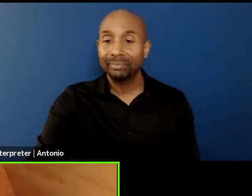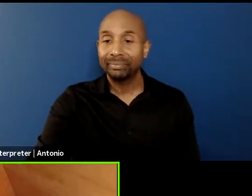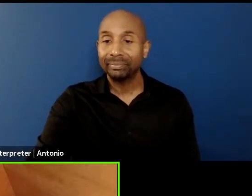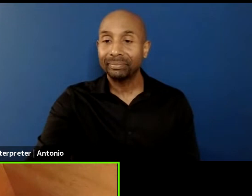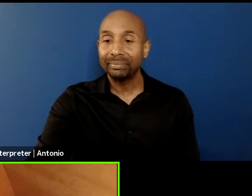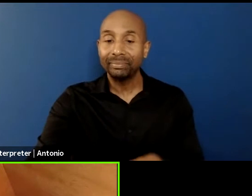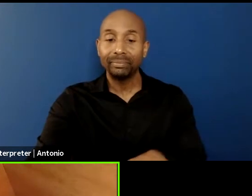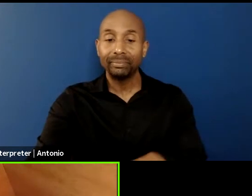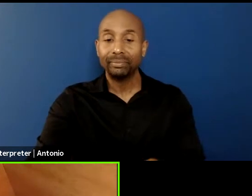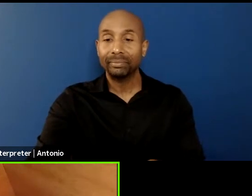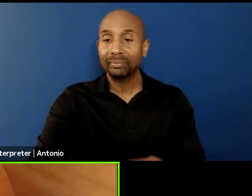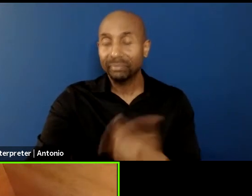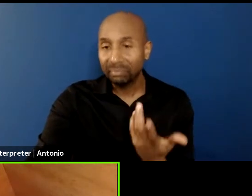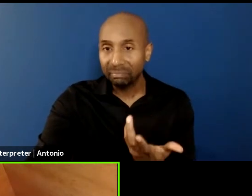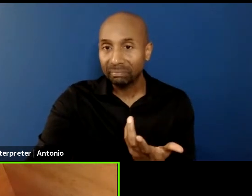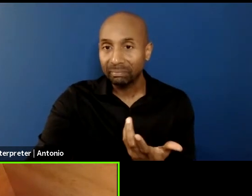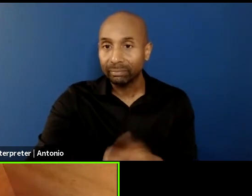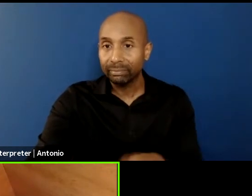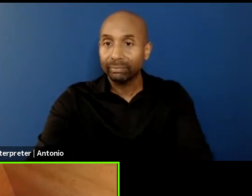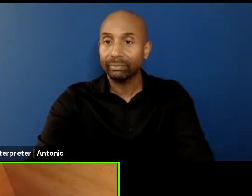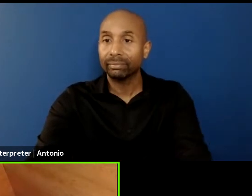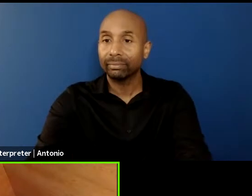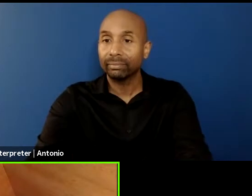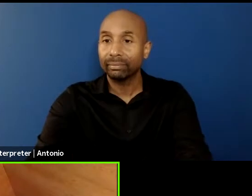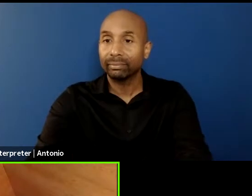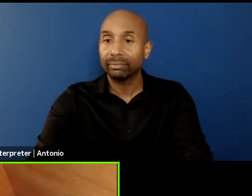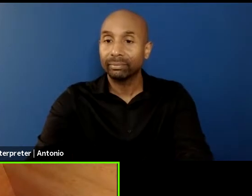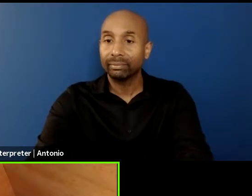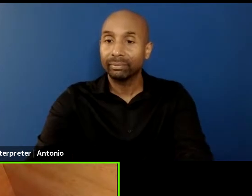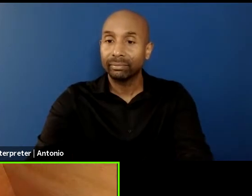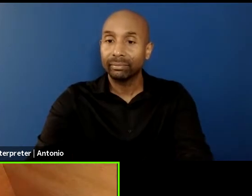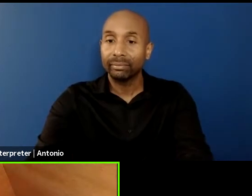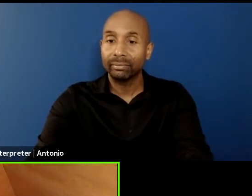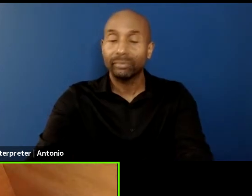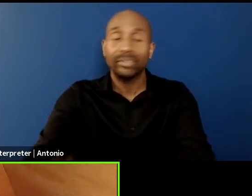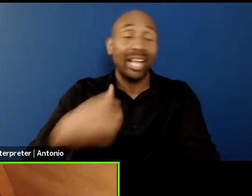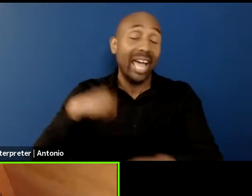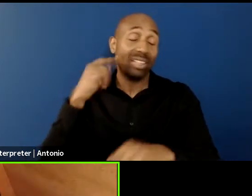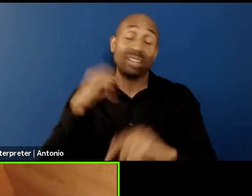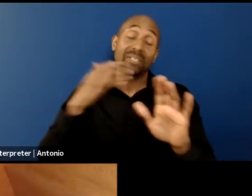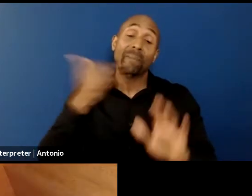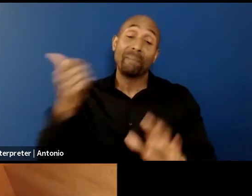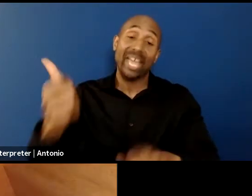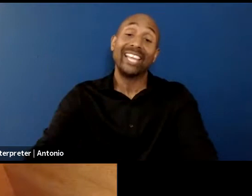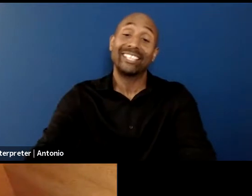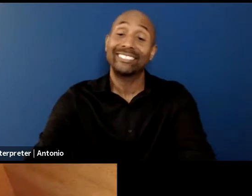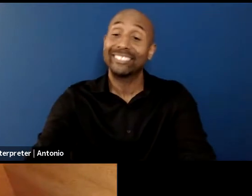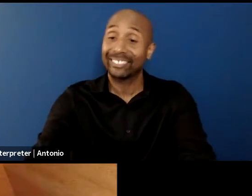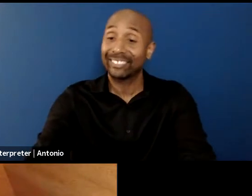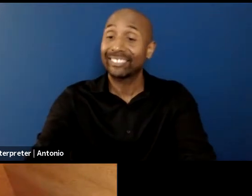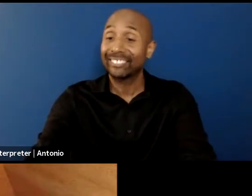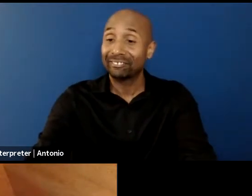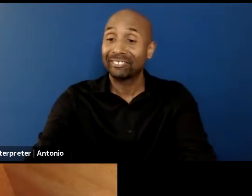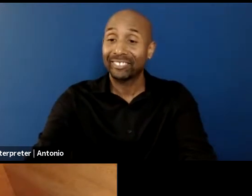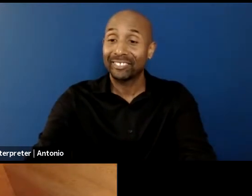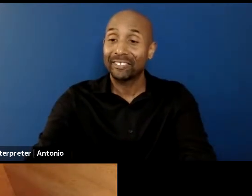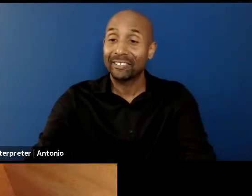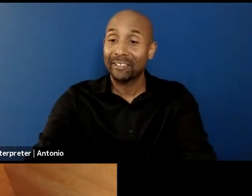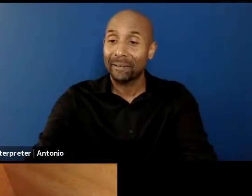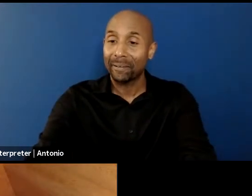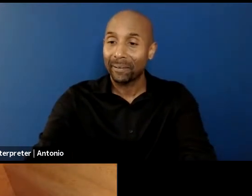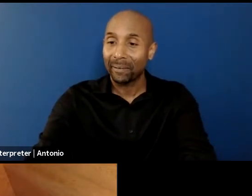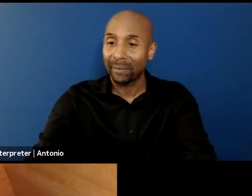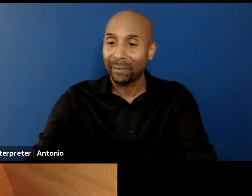you know, like he was, he's just like, he's just the best. So it was kind of this ideal teaching